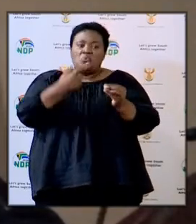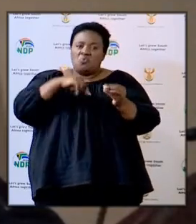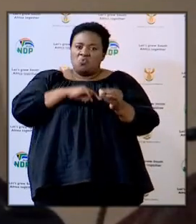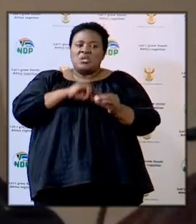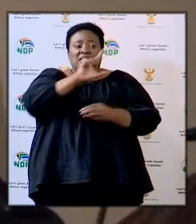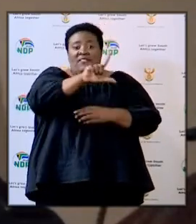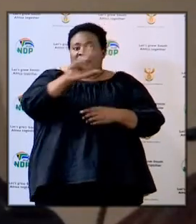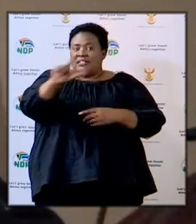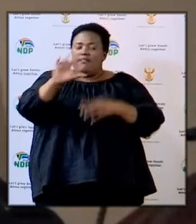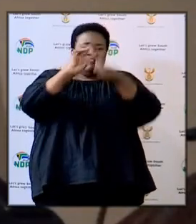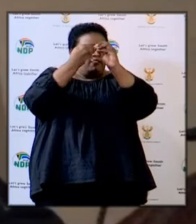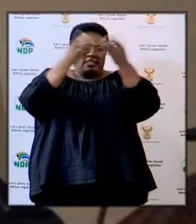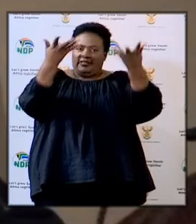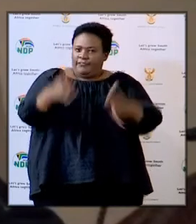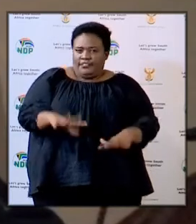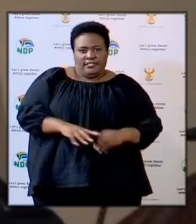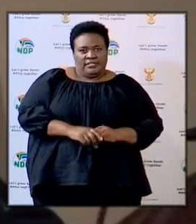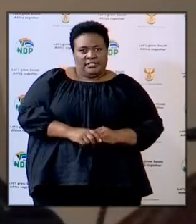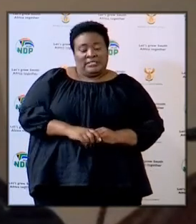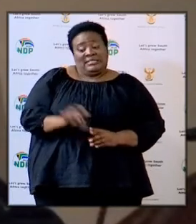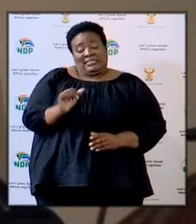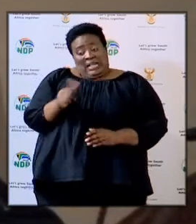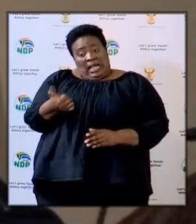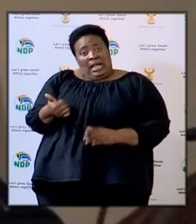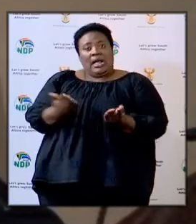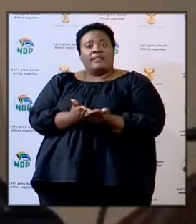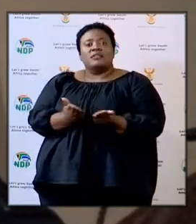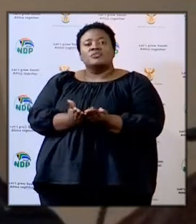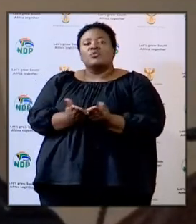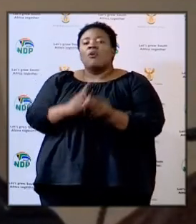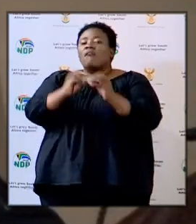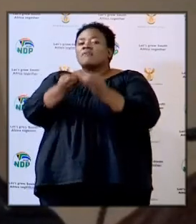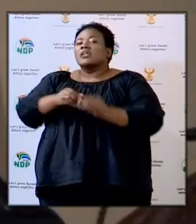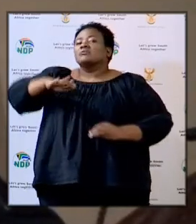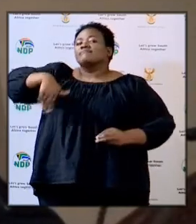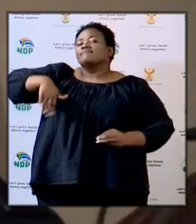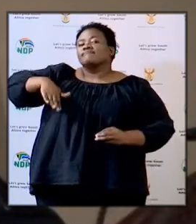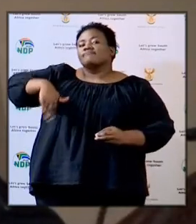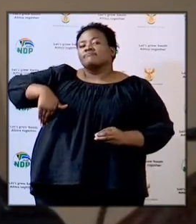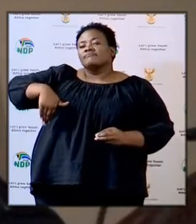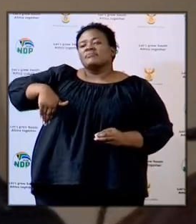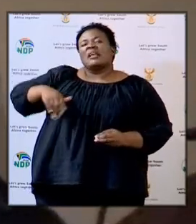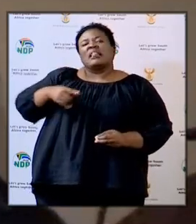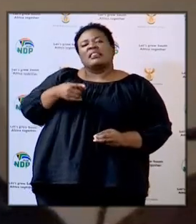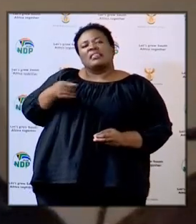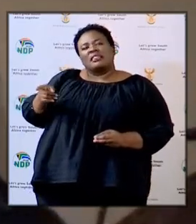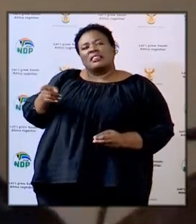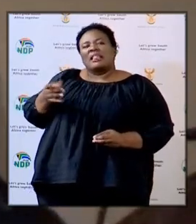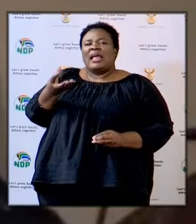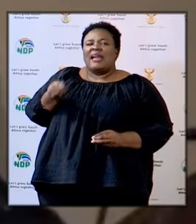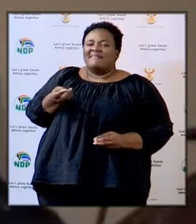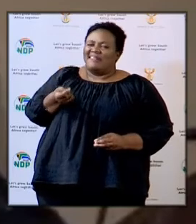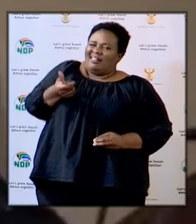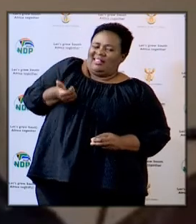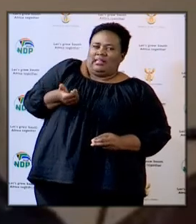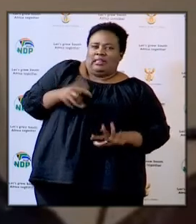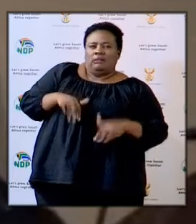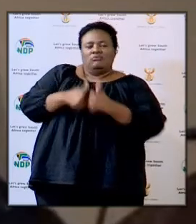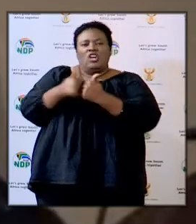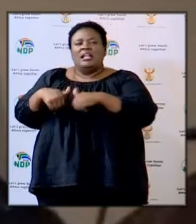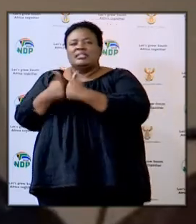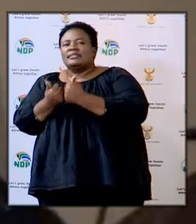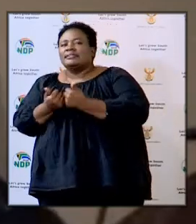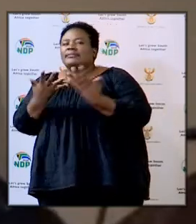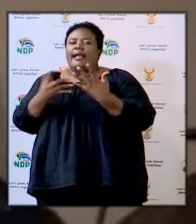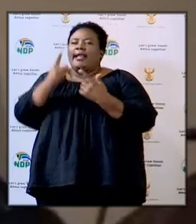were fixed all the 77 schools the remaining schools that were not fixed are those which had minor challenges